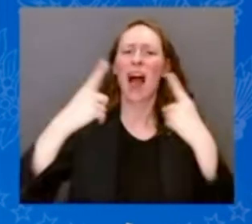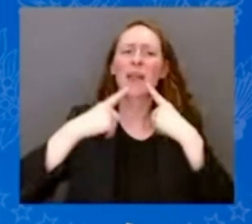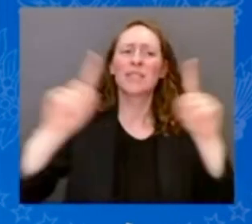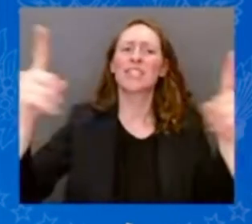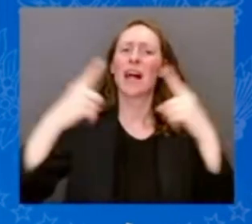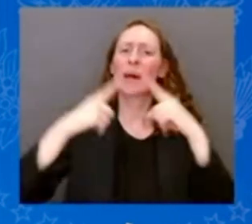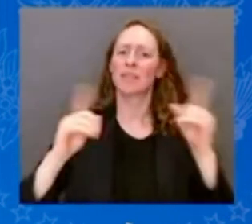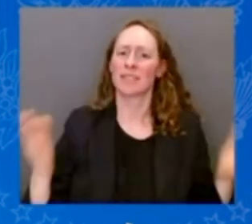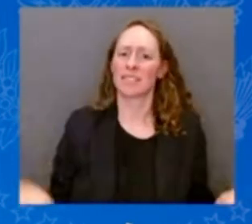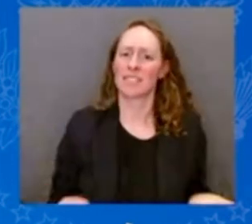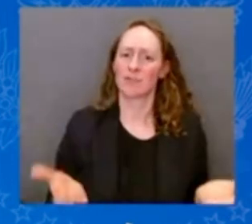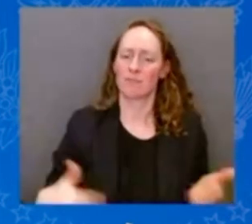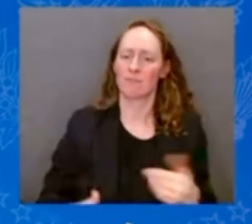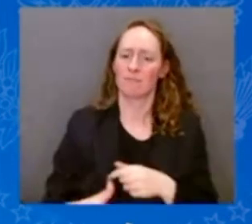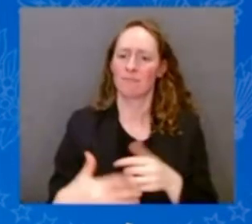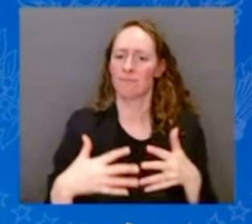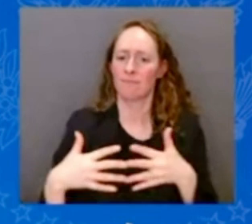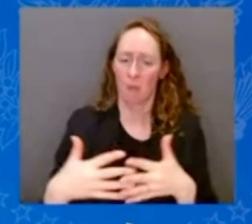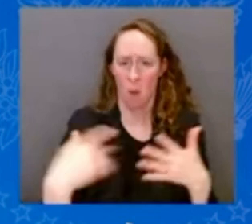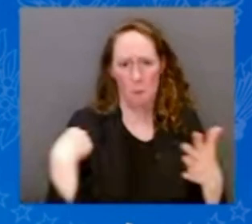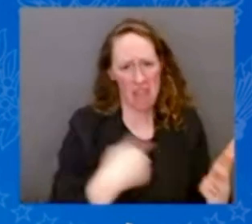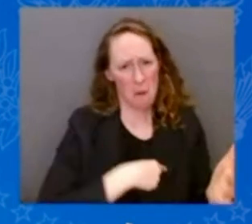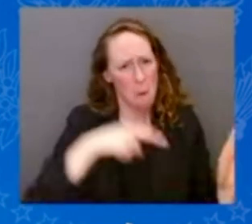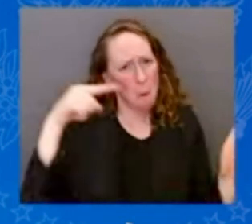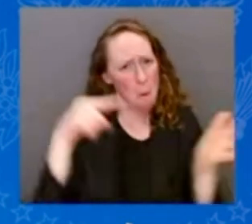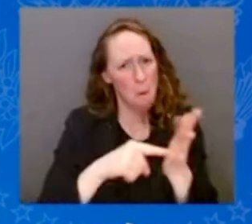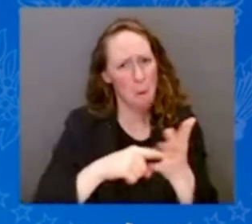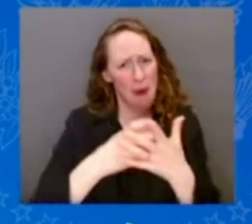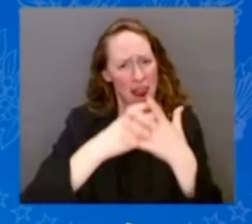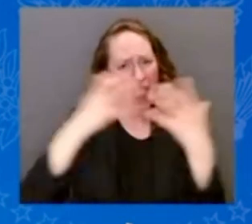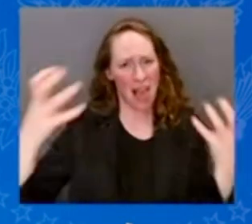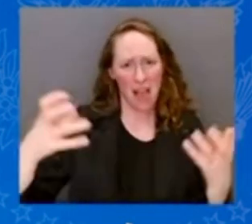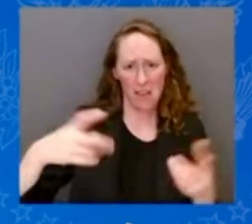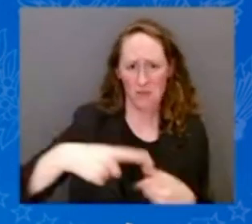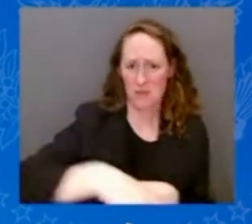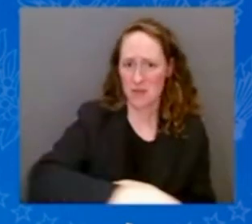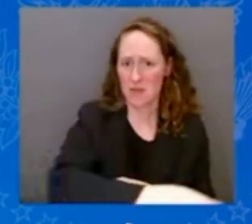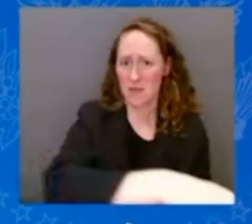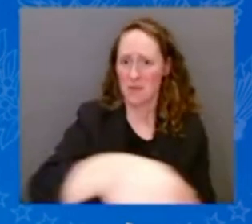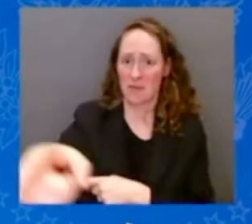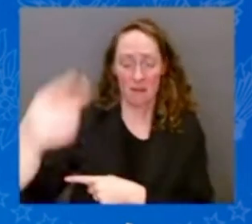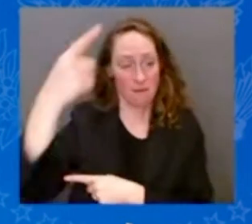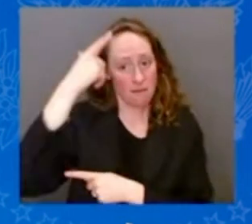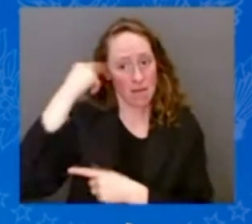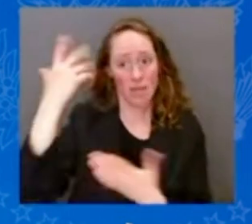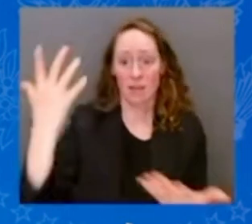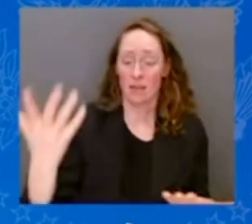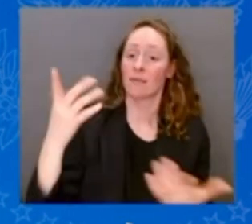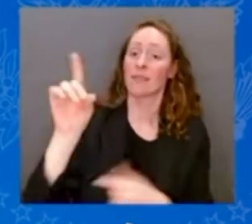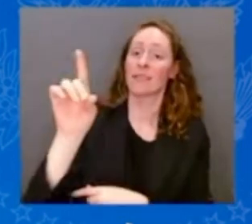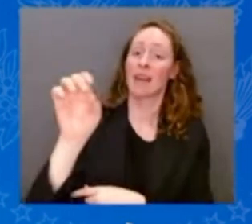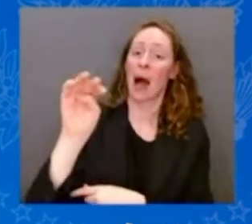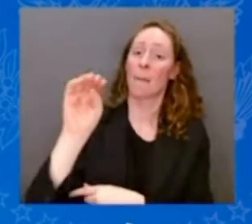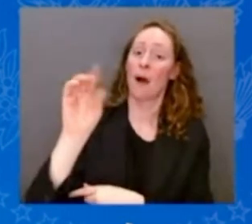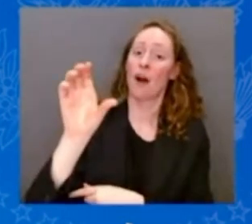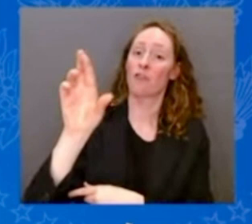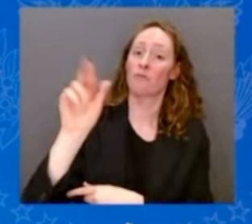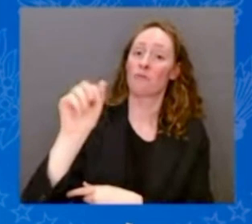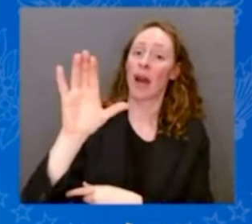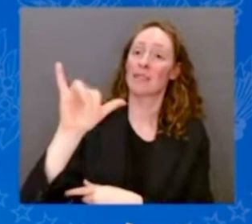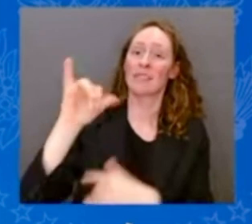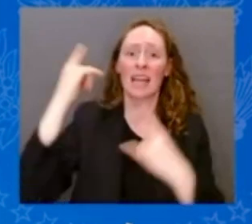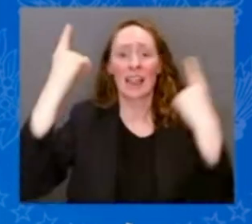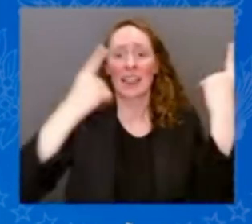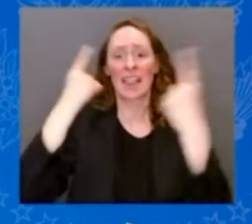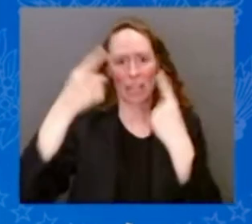to Greece, including the revolutionary idea of democracy. And it was revolutionary at the time, which continues to deliver for the people